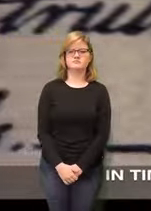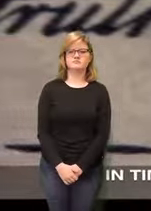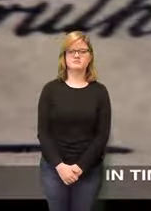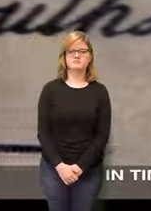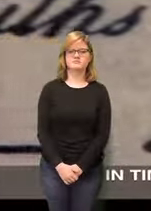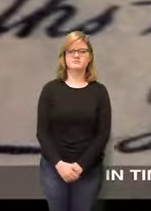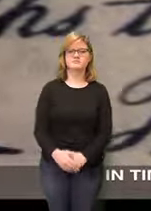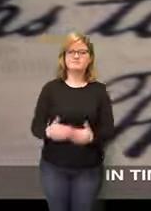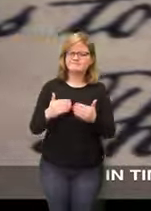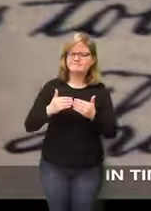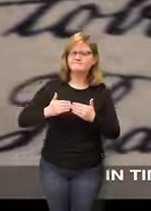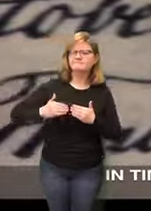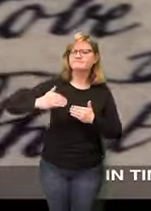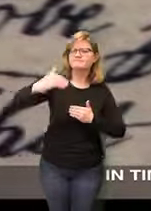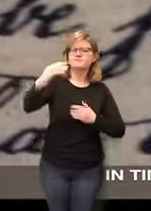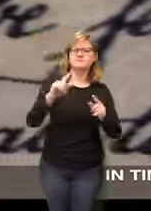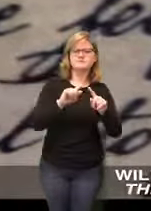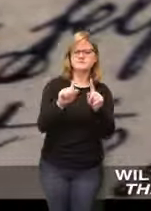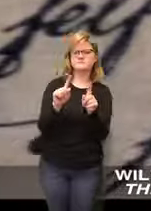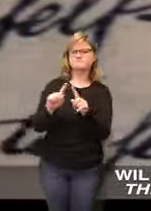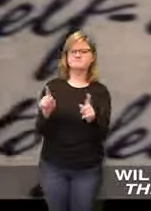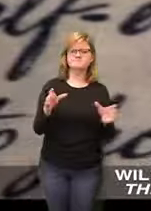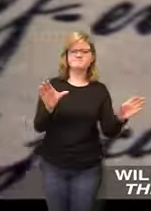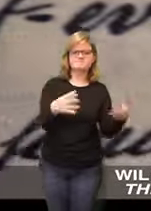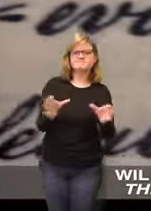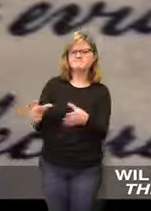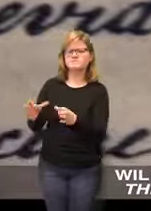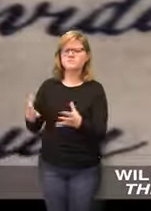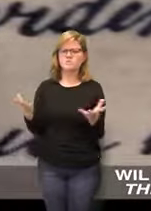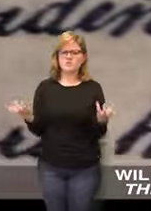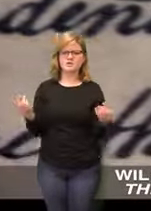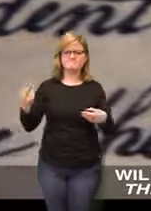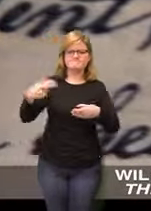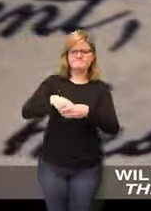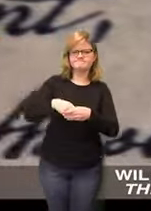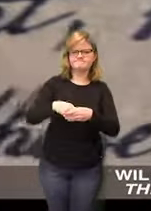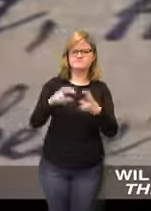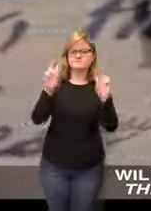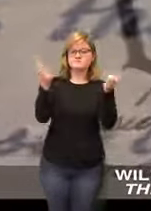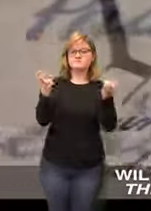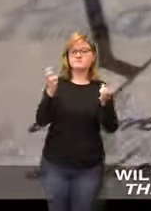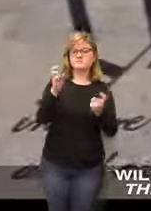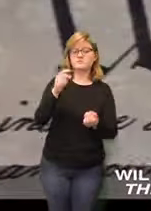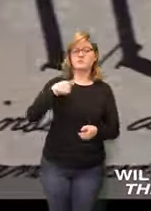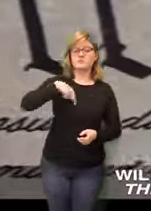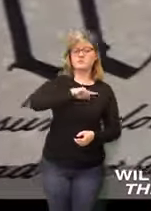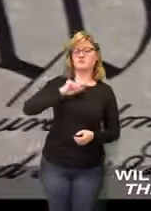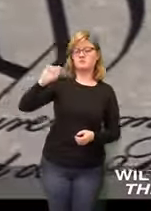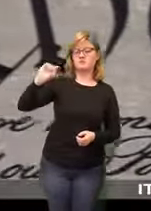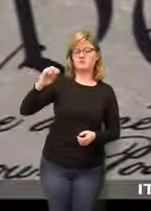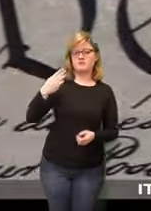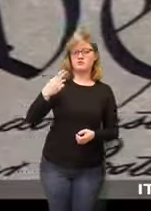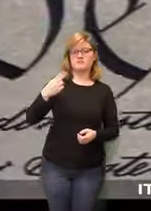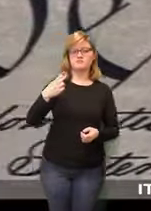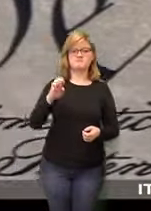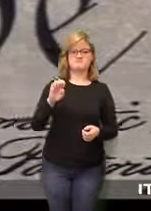in time an ever widening circle of groups will demand to be included in the phrase we the people